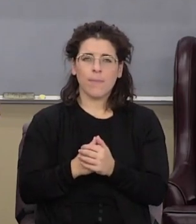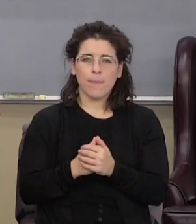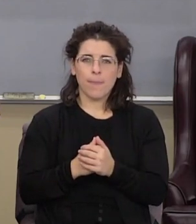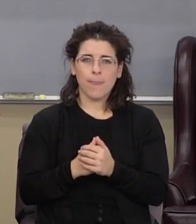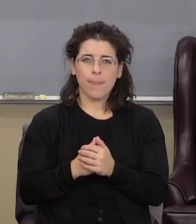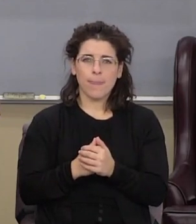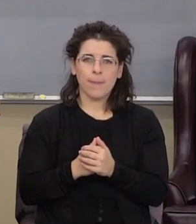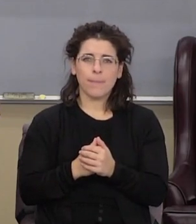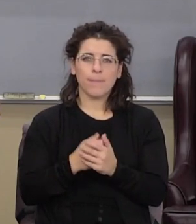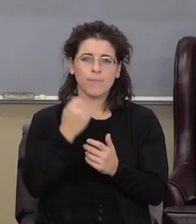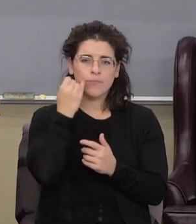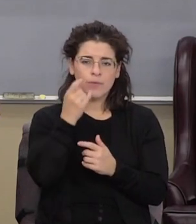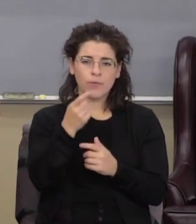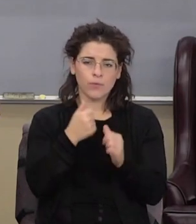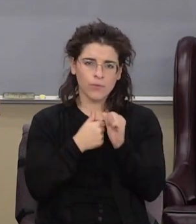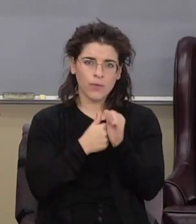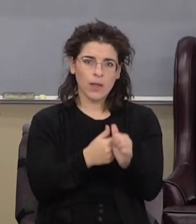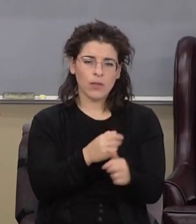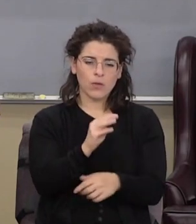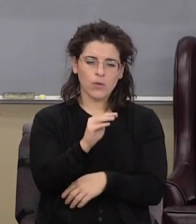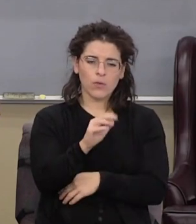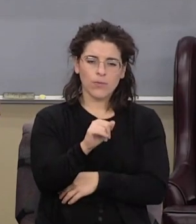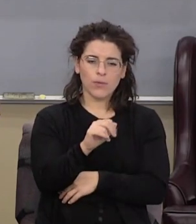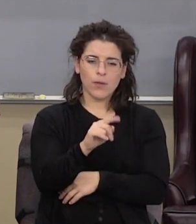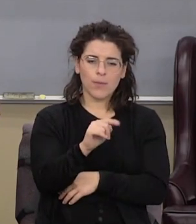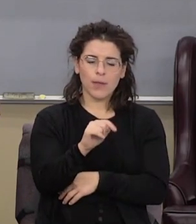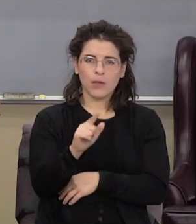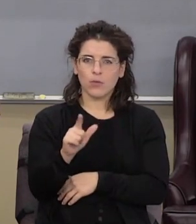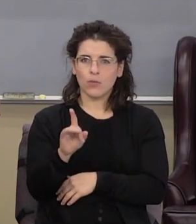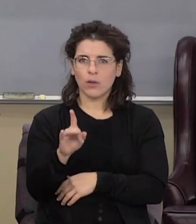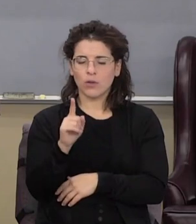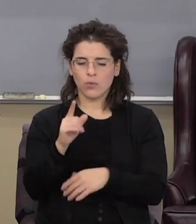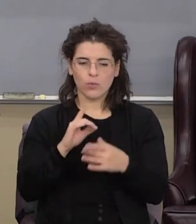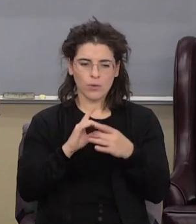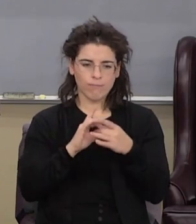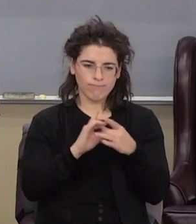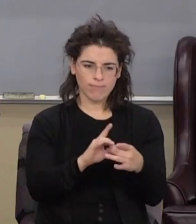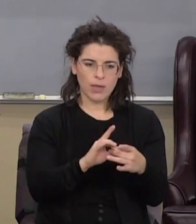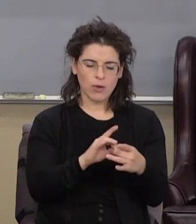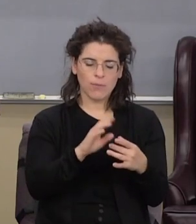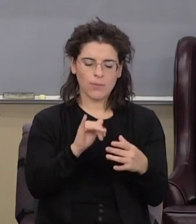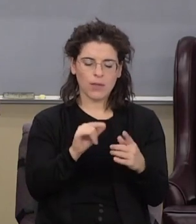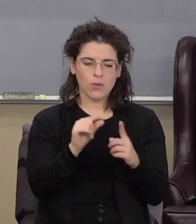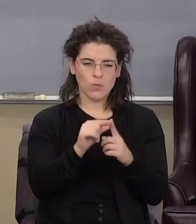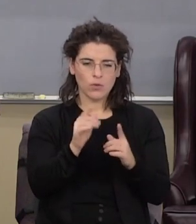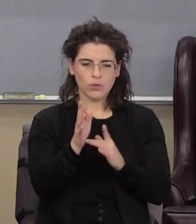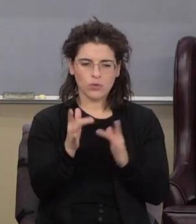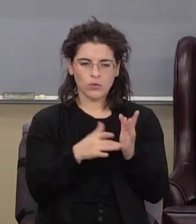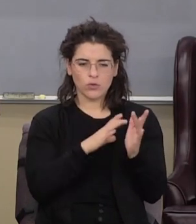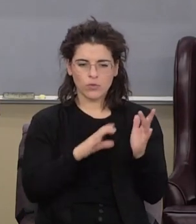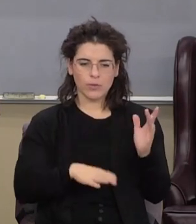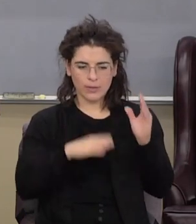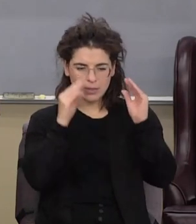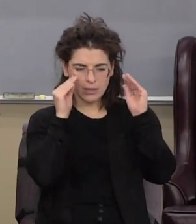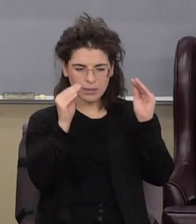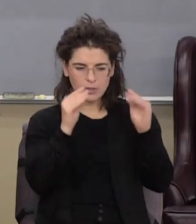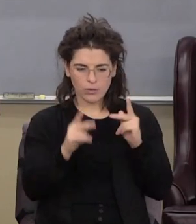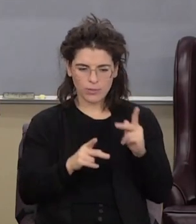If you follow the Matthew 28 commission, you are bound by the words of the Lord Jesus Christ in that commission to teach people the law.